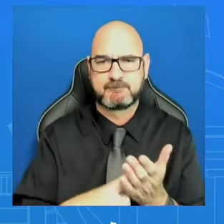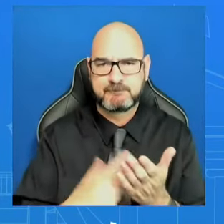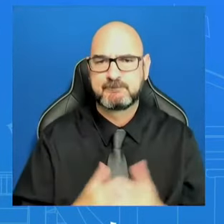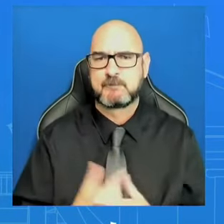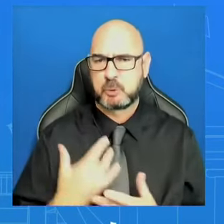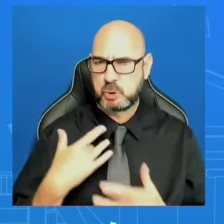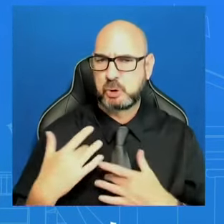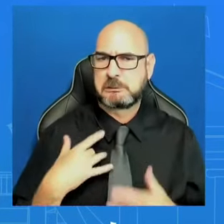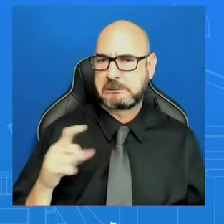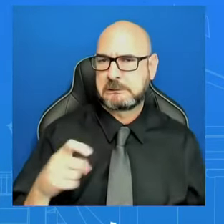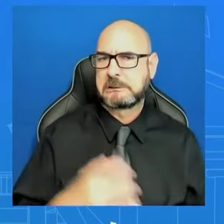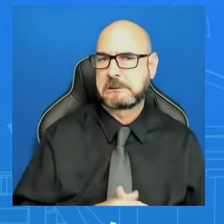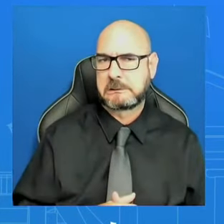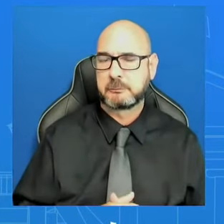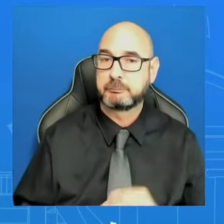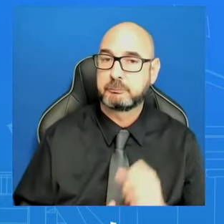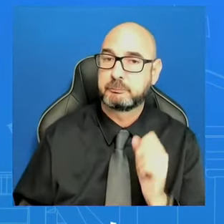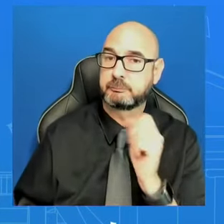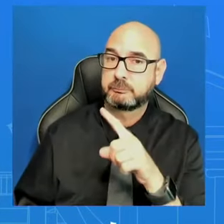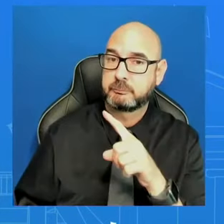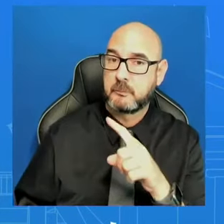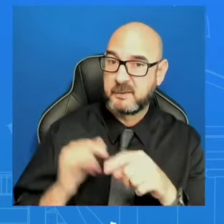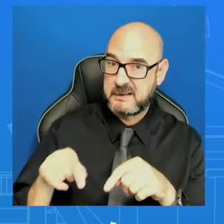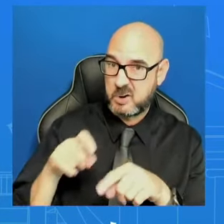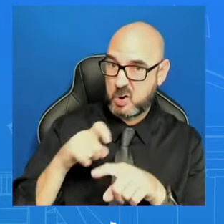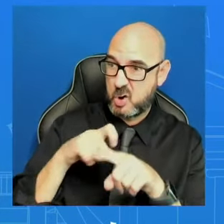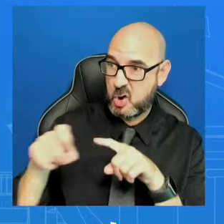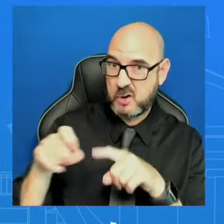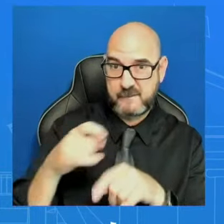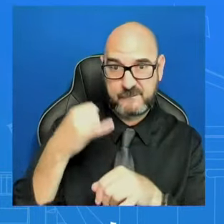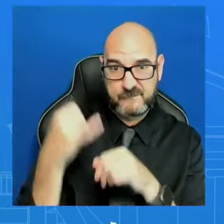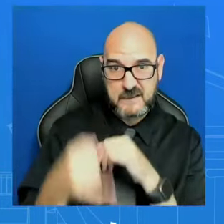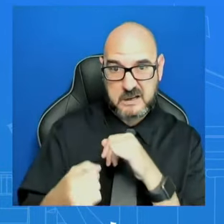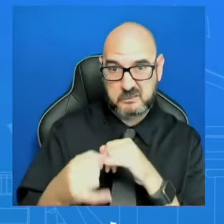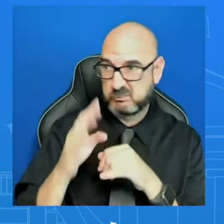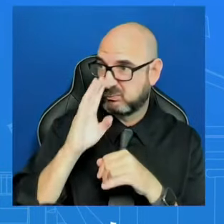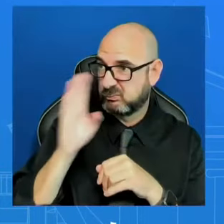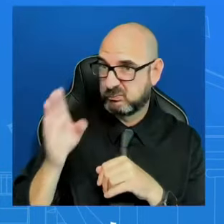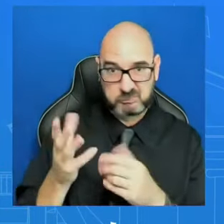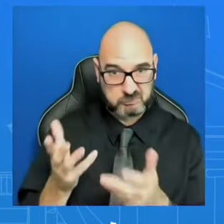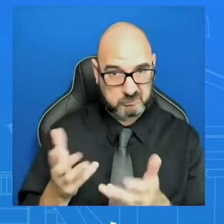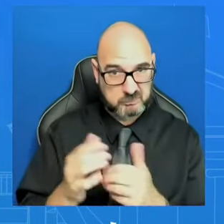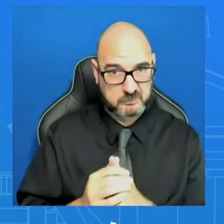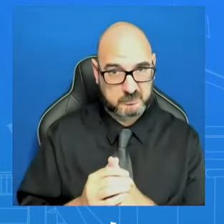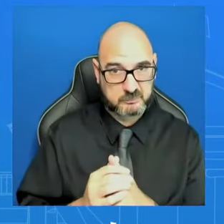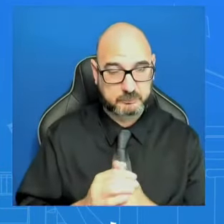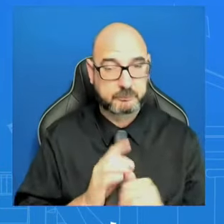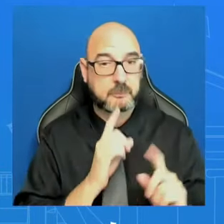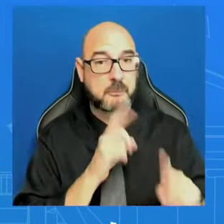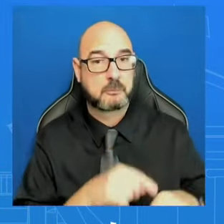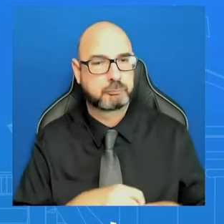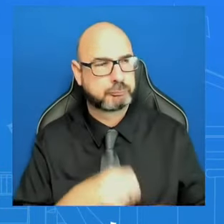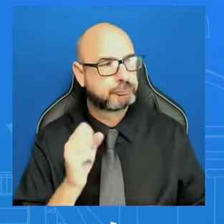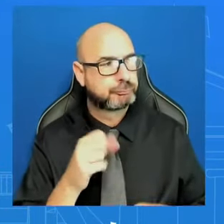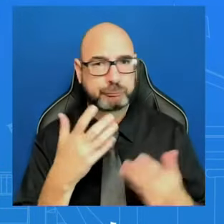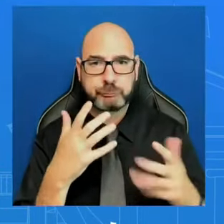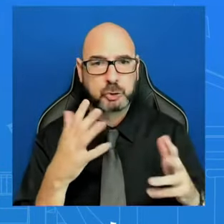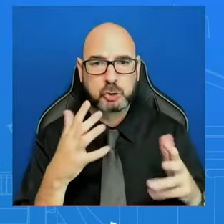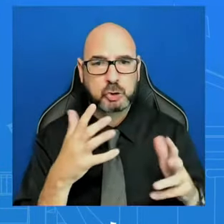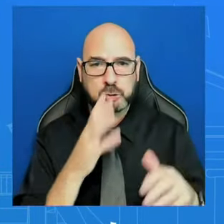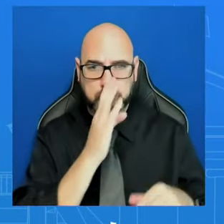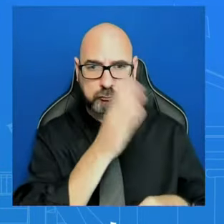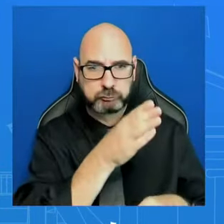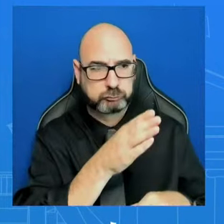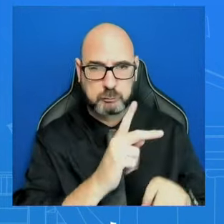I would characterize this call as very direct, very businesslike, very professional on both sides. And the president